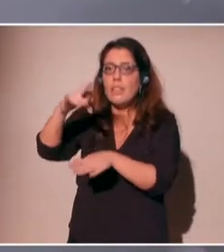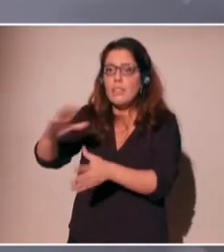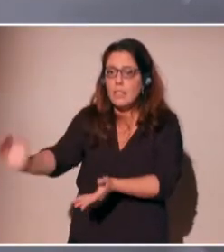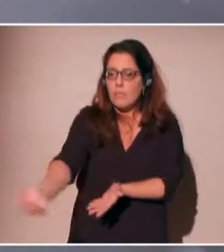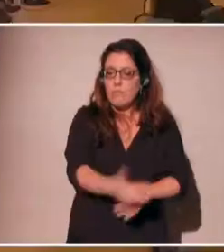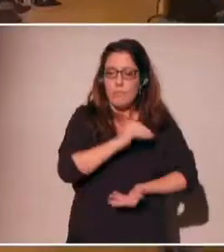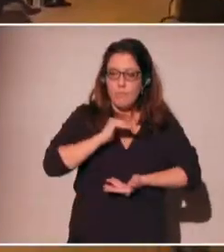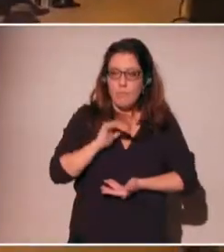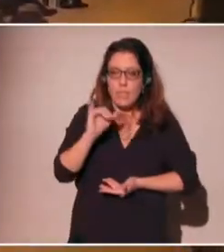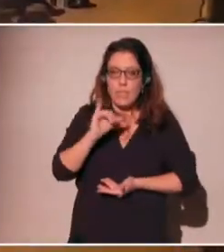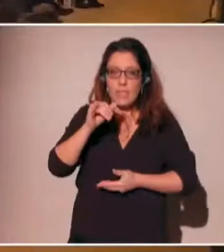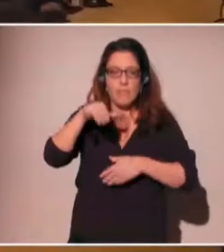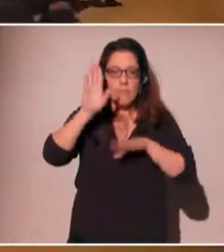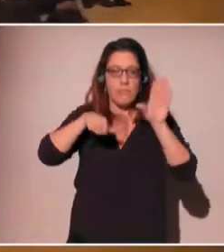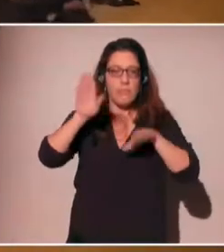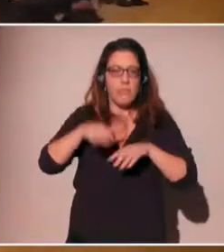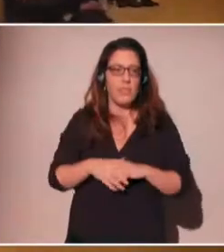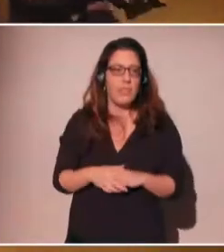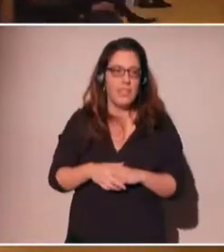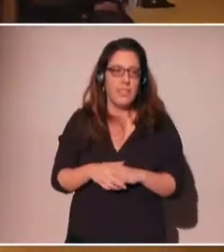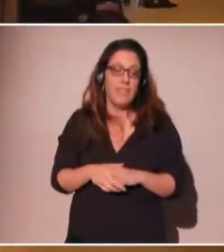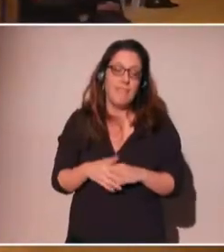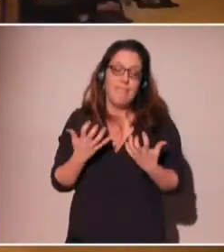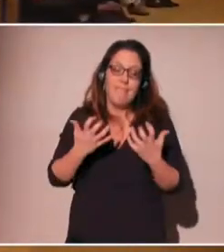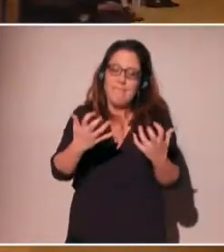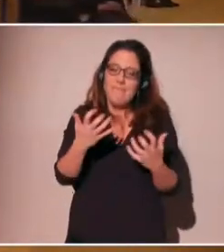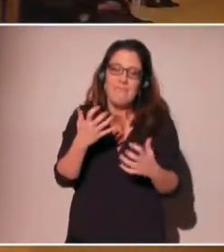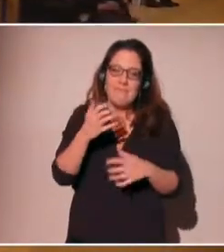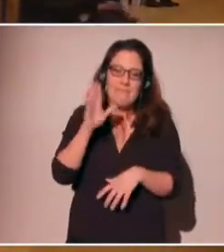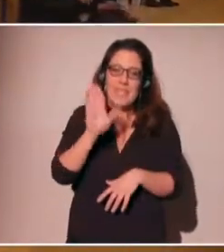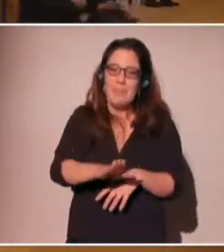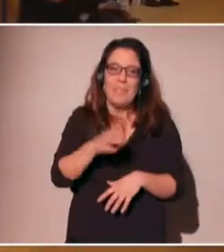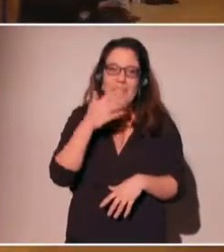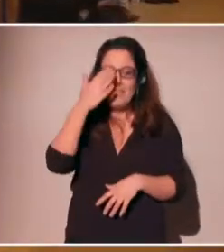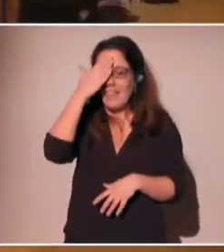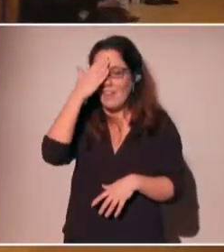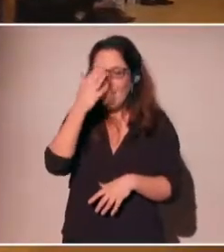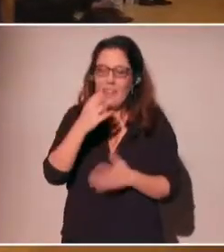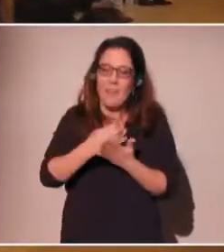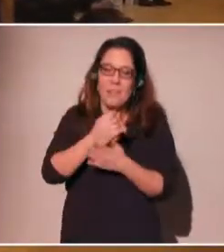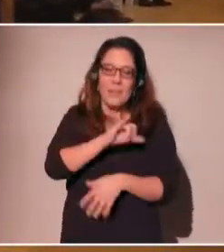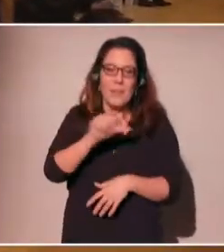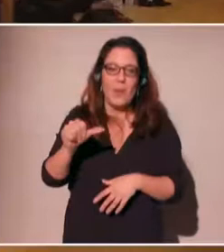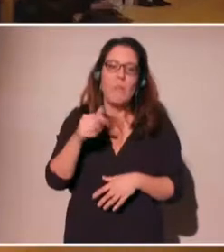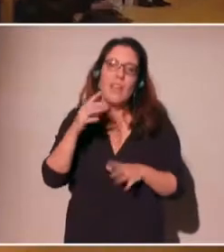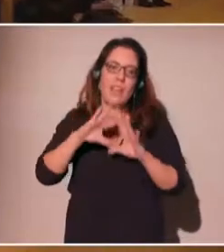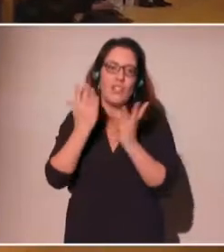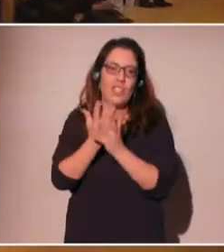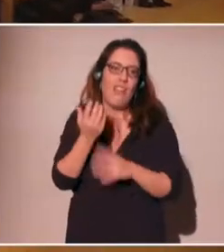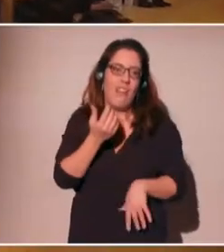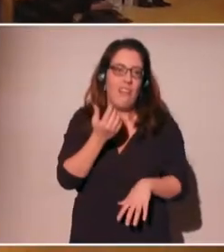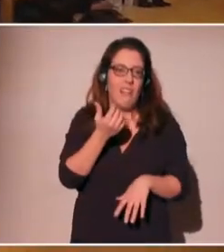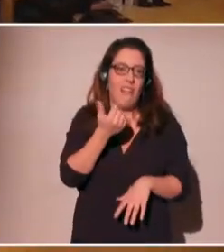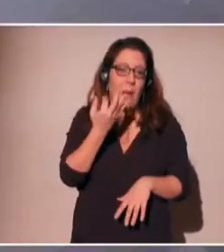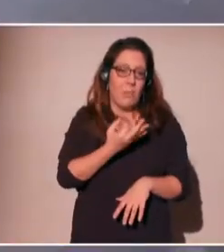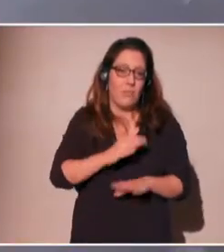their data to be repatriated online? Oh, my God, that's two percent of the crowd here. And that is amazing. That's one out